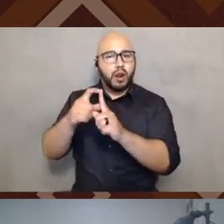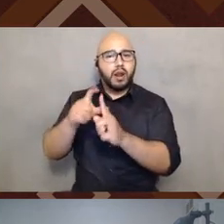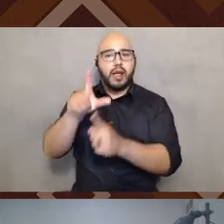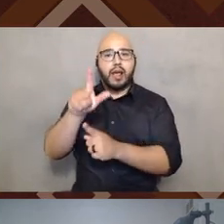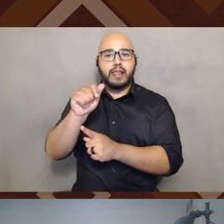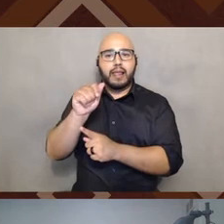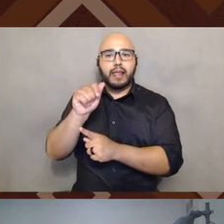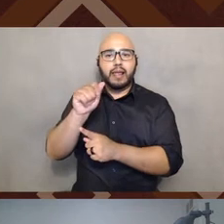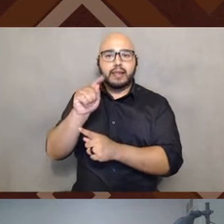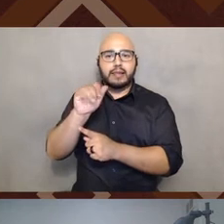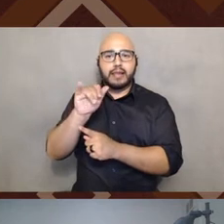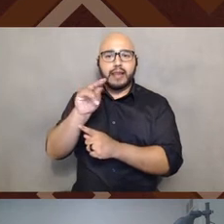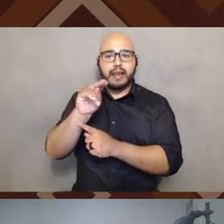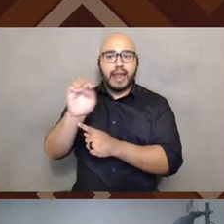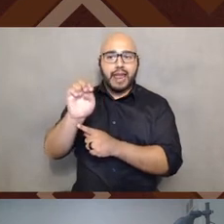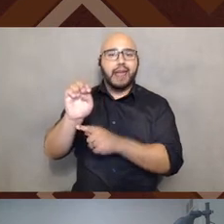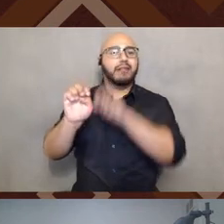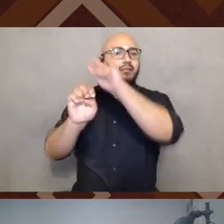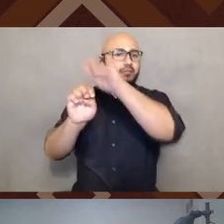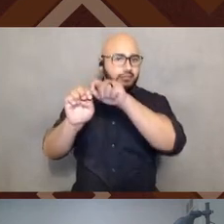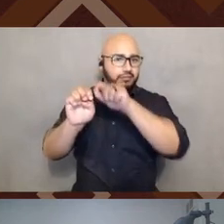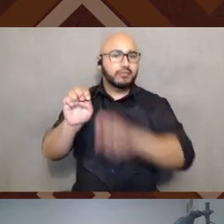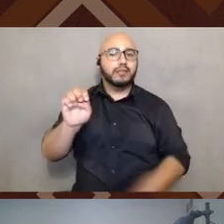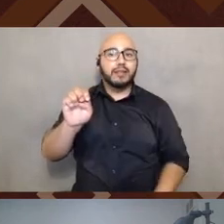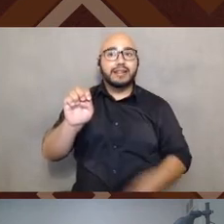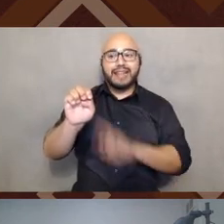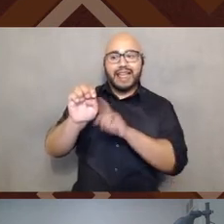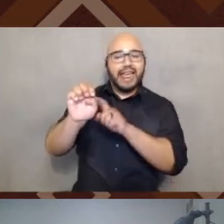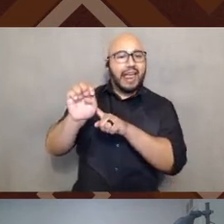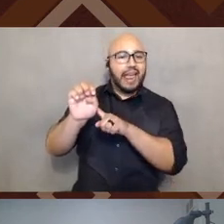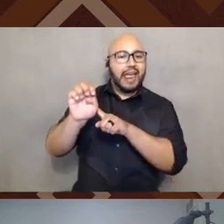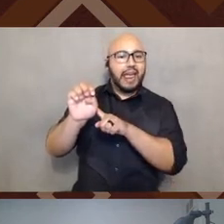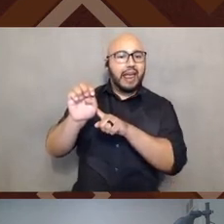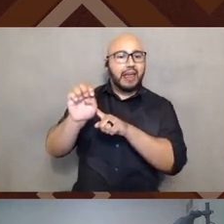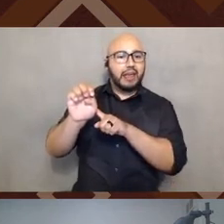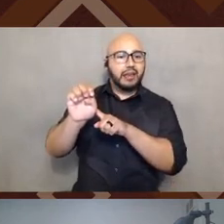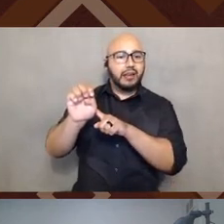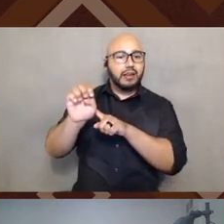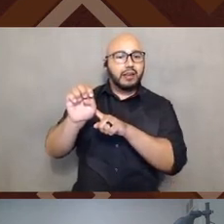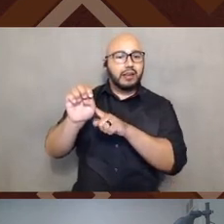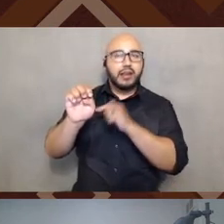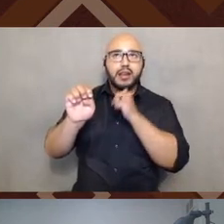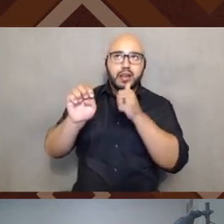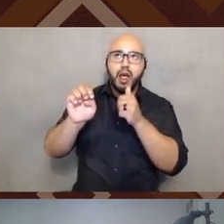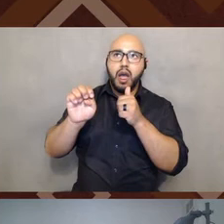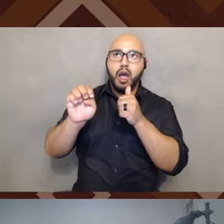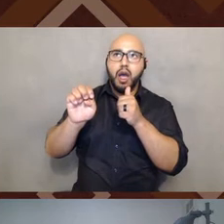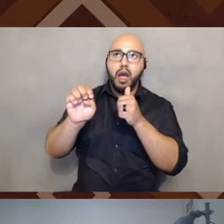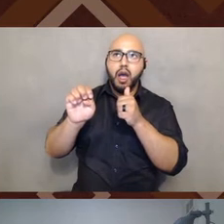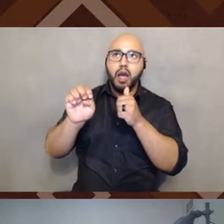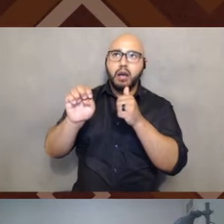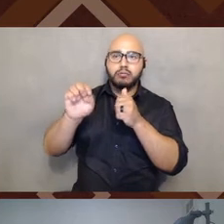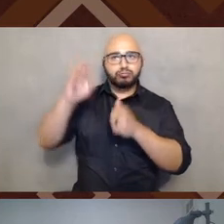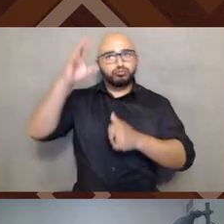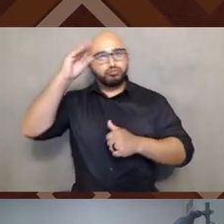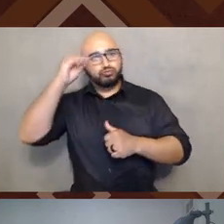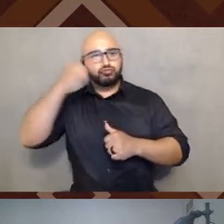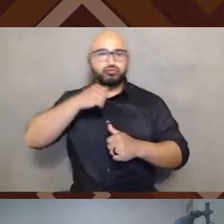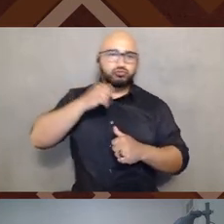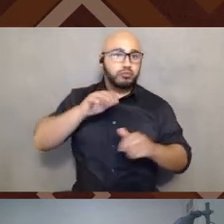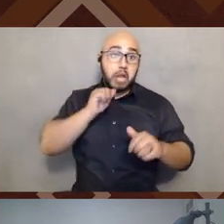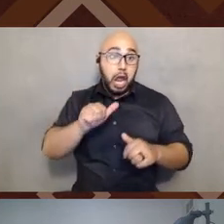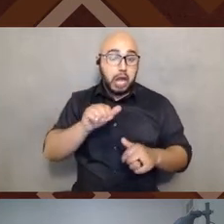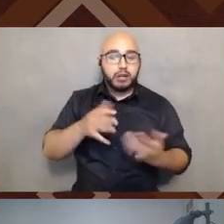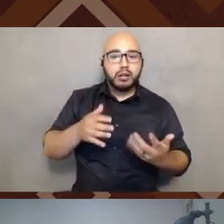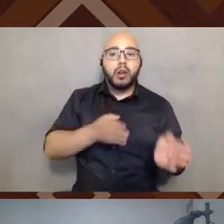because again, an ending with an E on it like that isn't, isn't masculine nor feminine. within Spanish or the